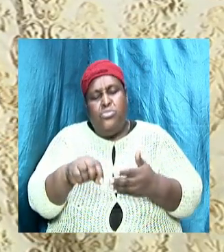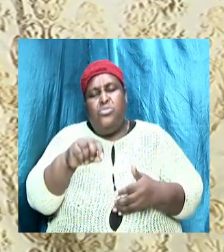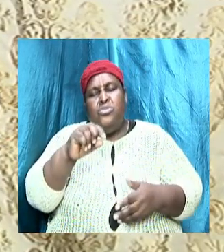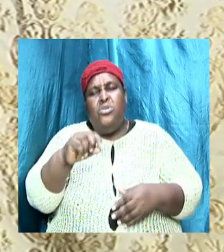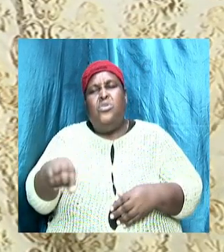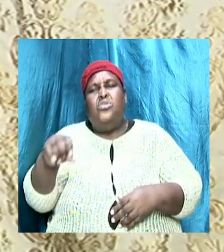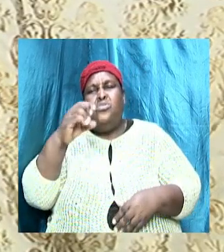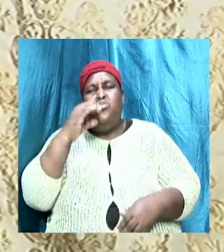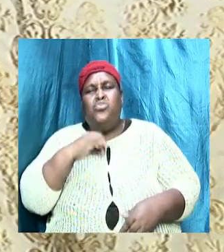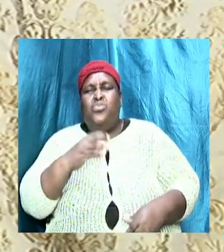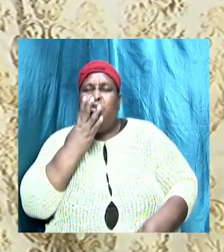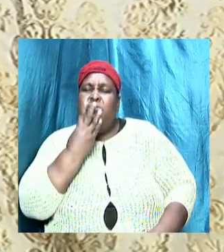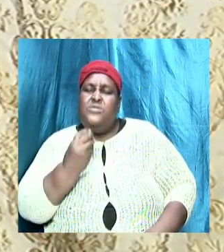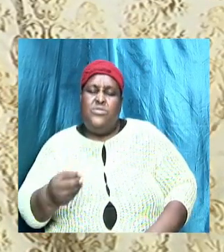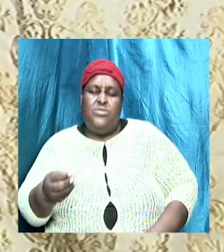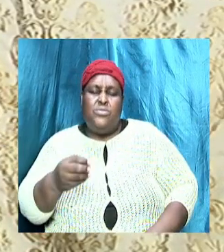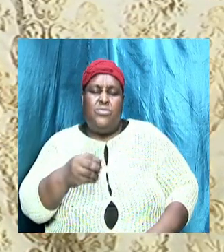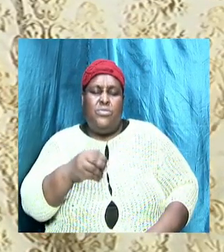at that time